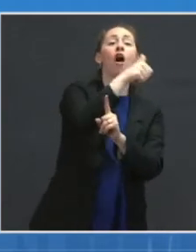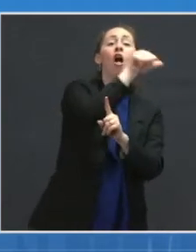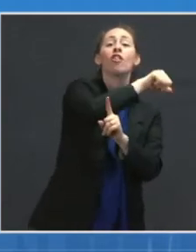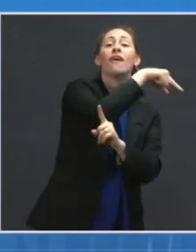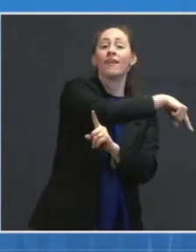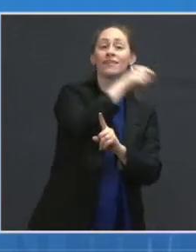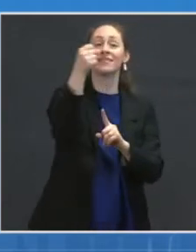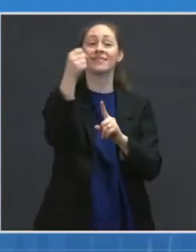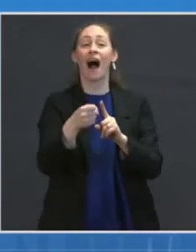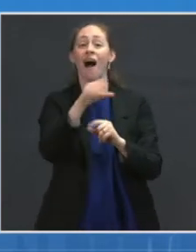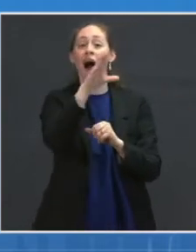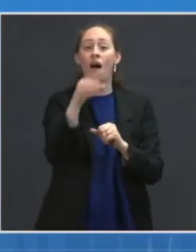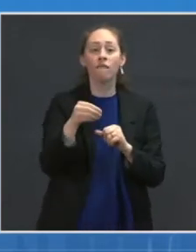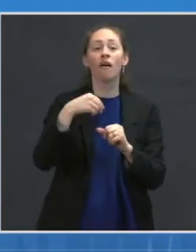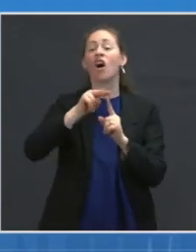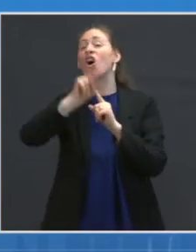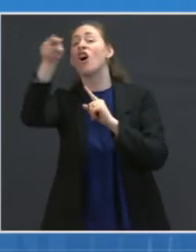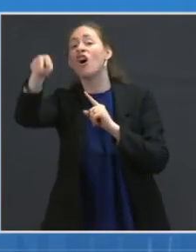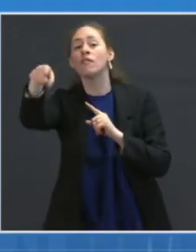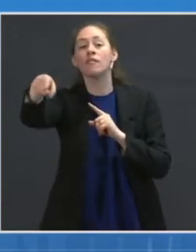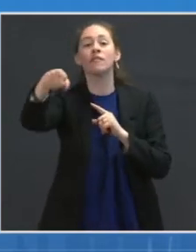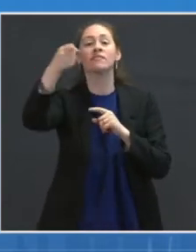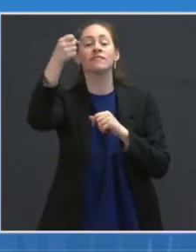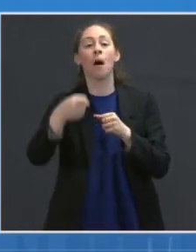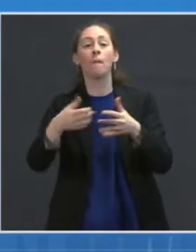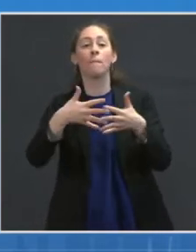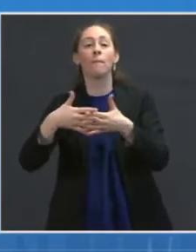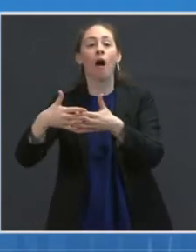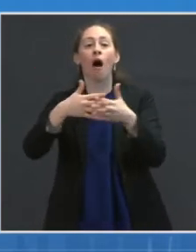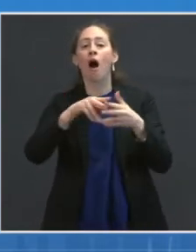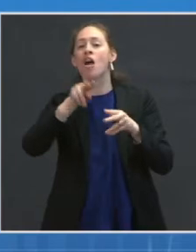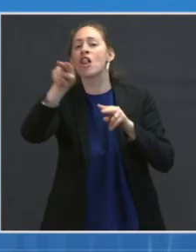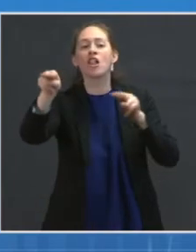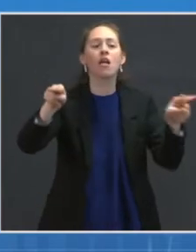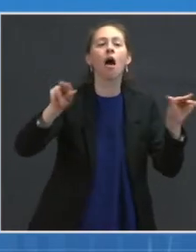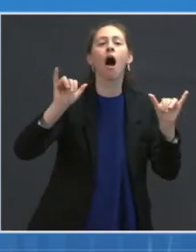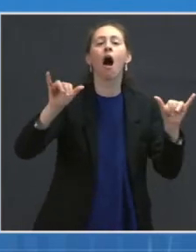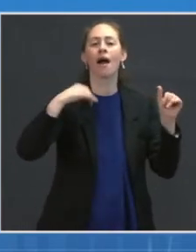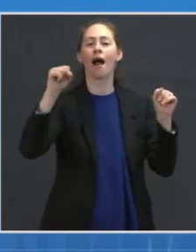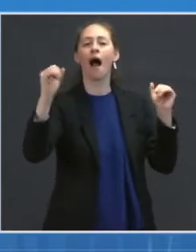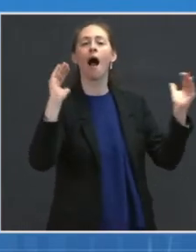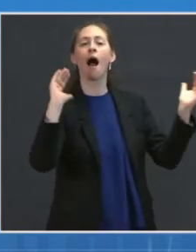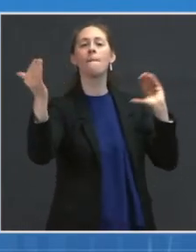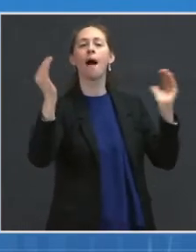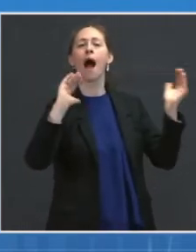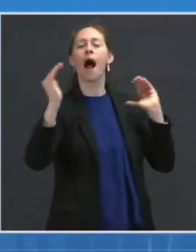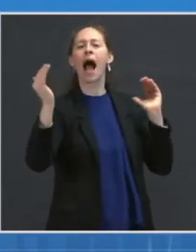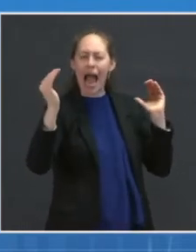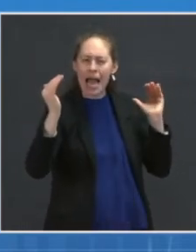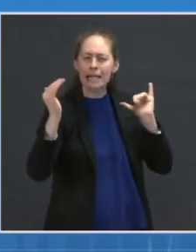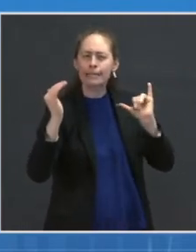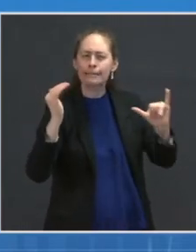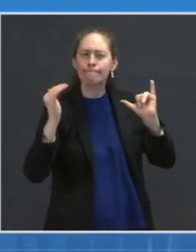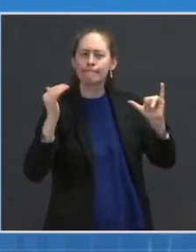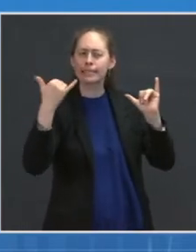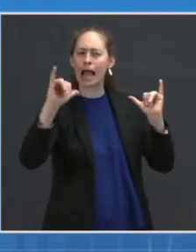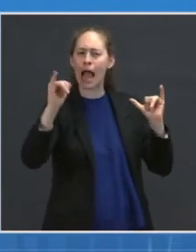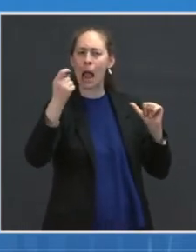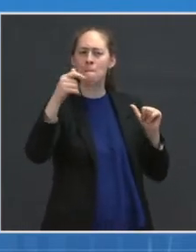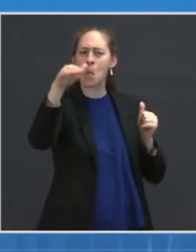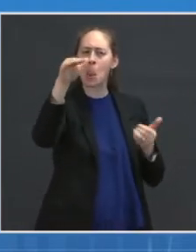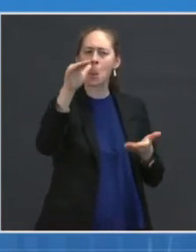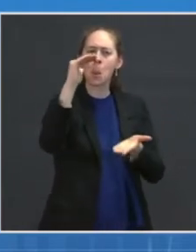diminished efficacy against the variant, but very good against severe disease. That is being